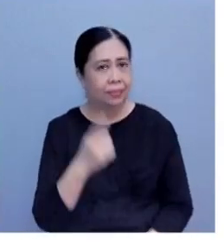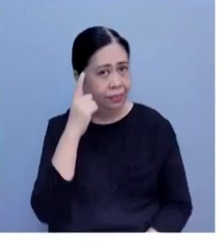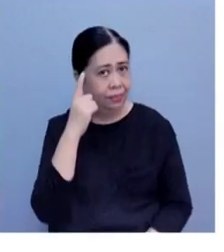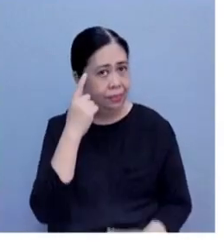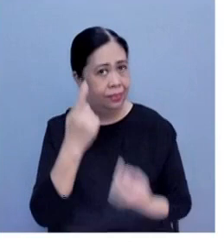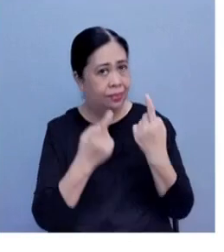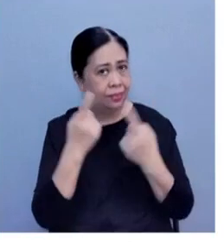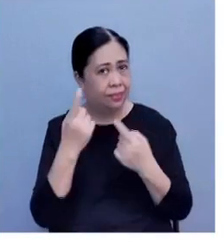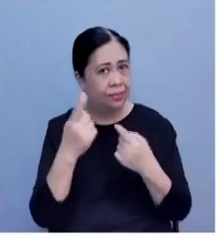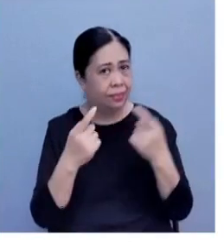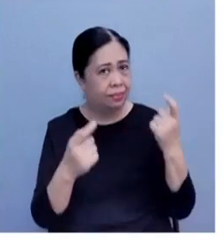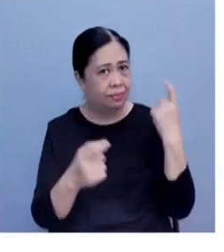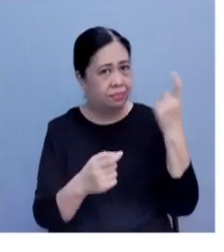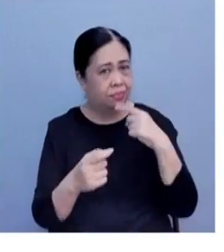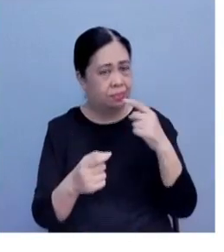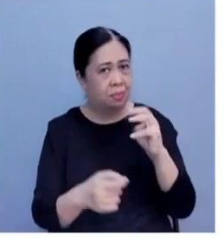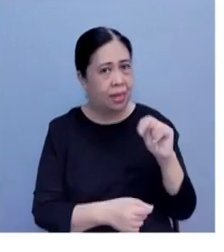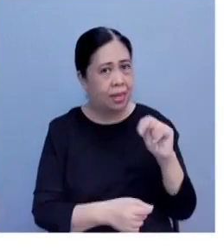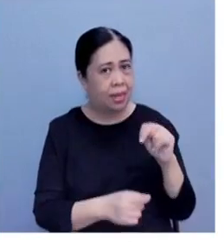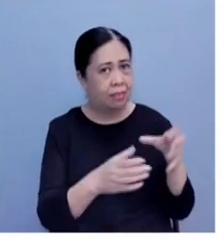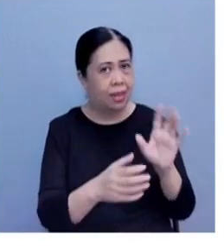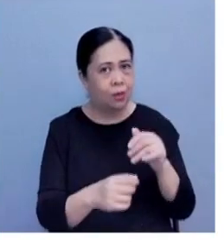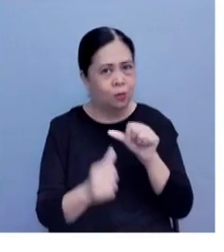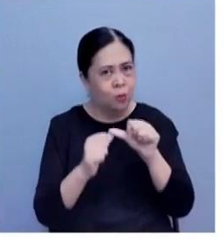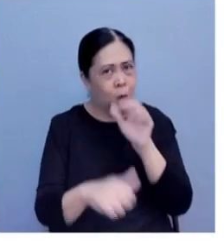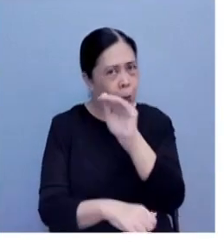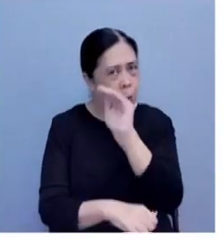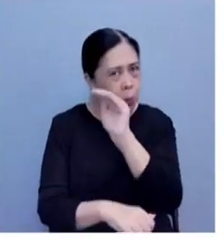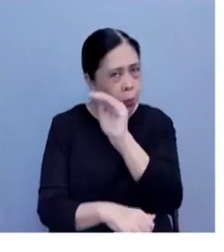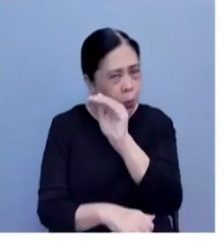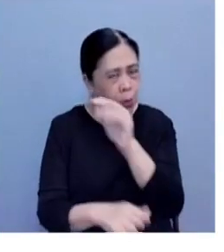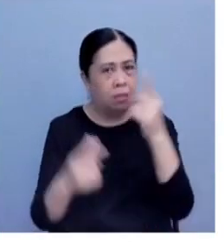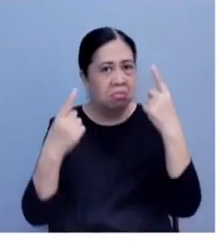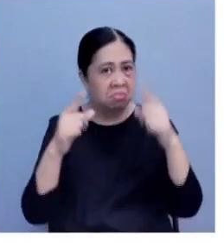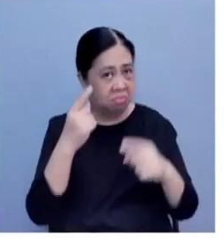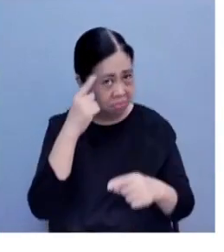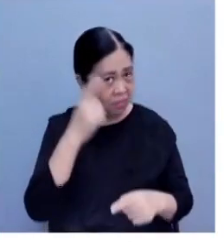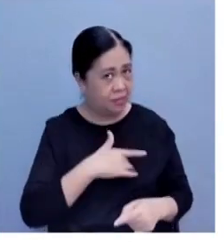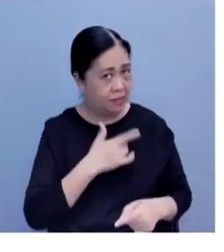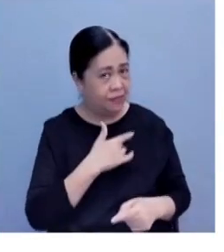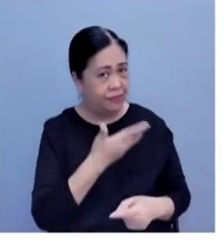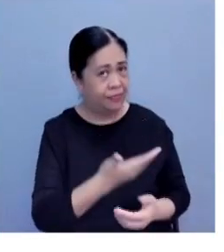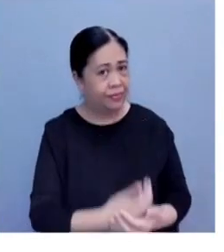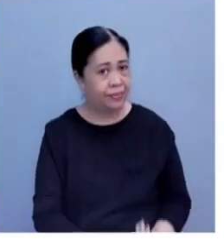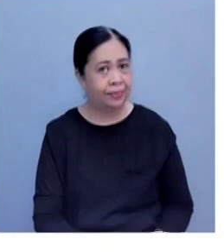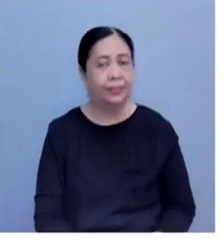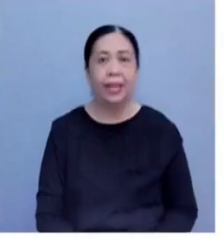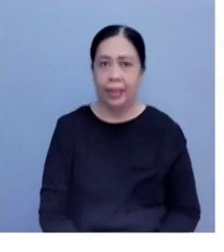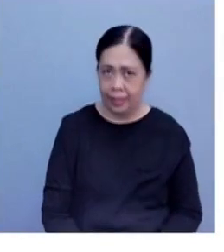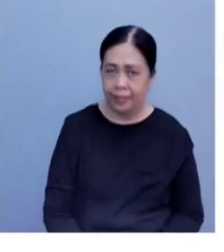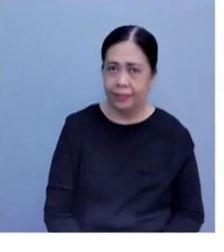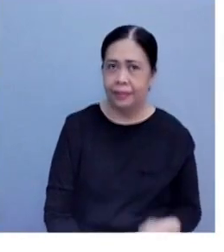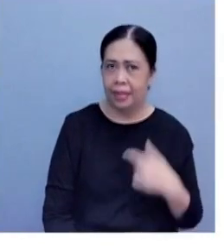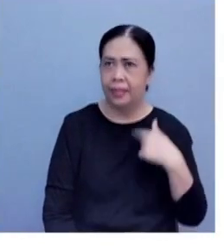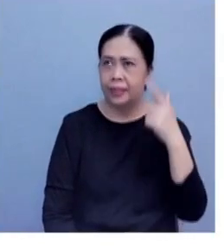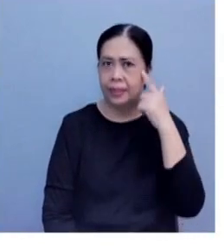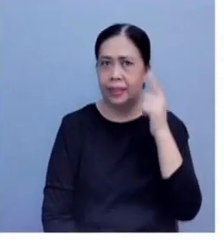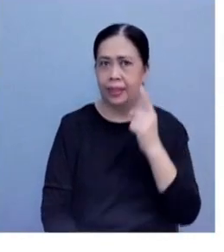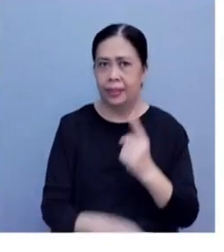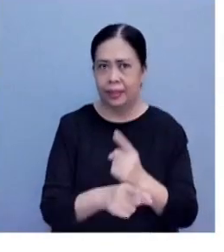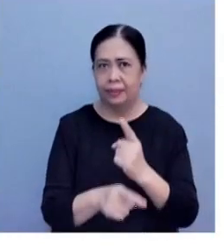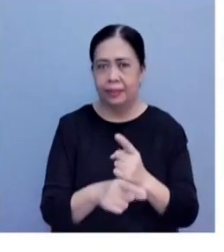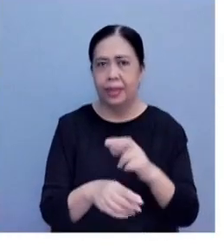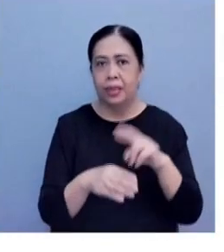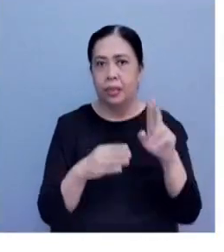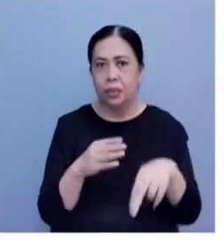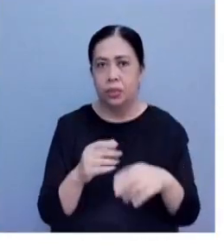Makabayan bloc, a result of your relentless questioning at the House of Representatives? Tingin po natin naging abunga ito.